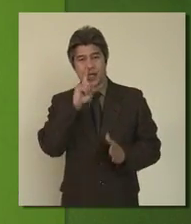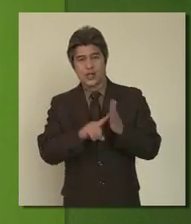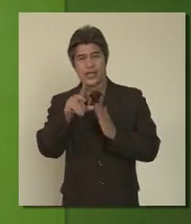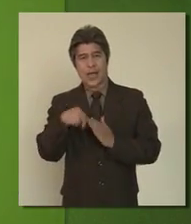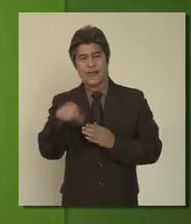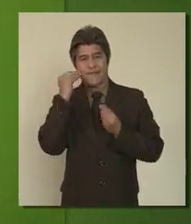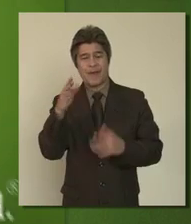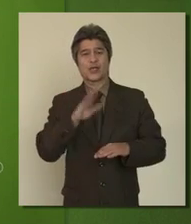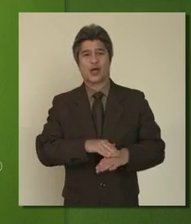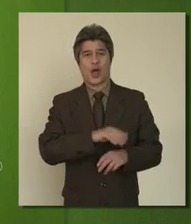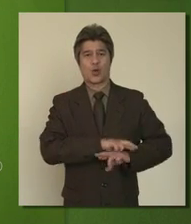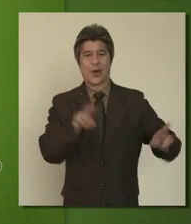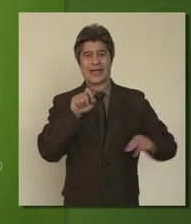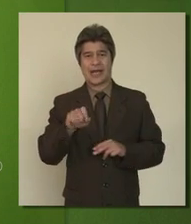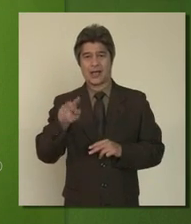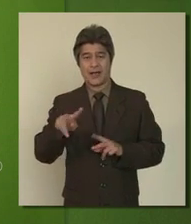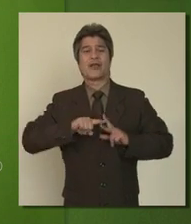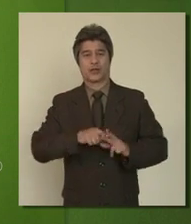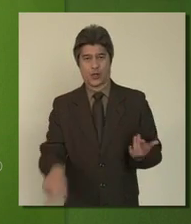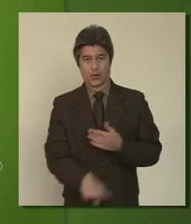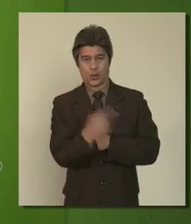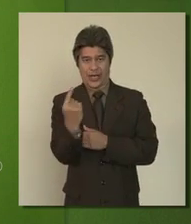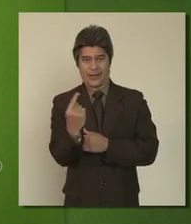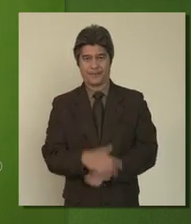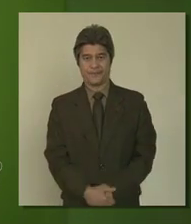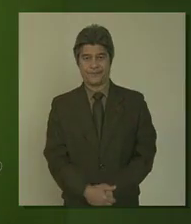Check out the information on ready.gov and get started today.